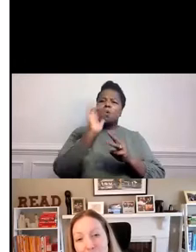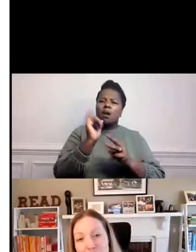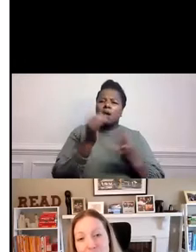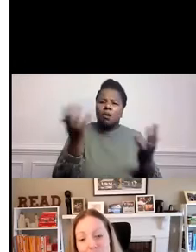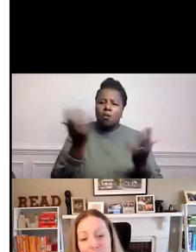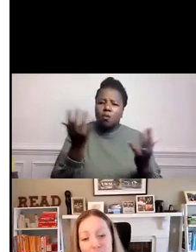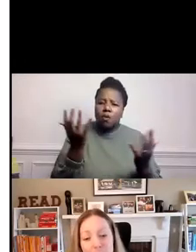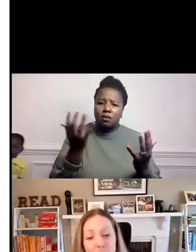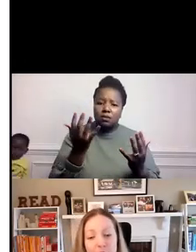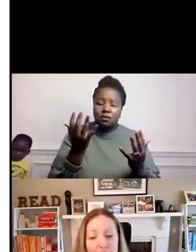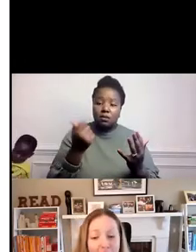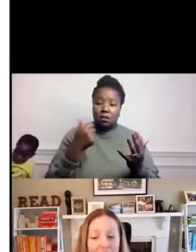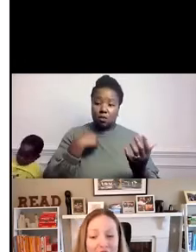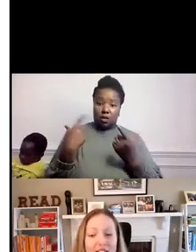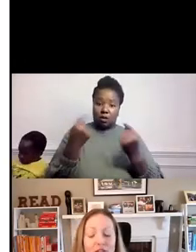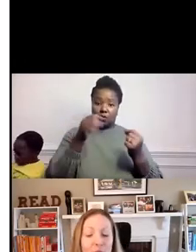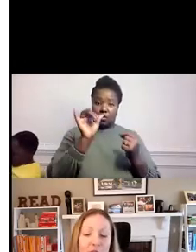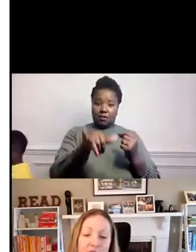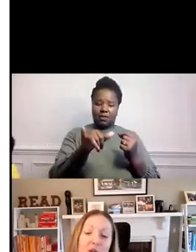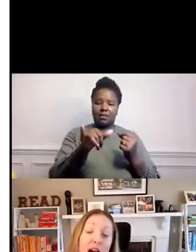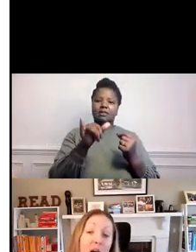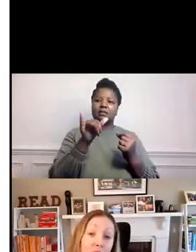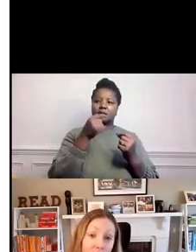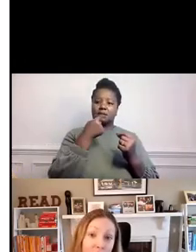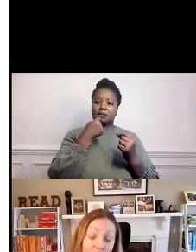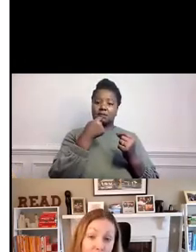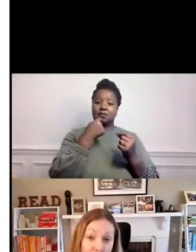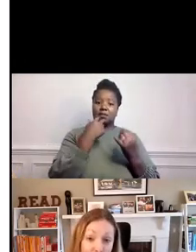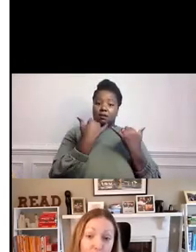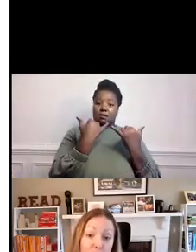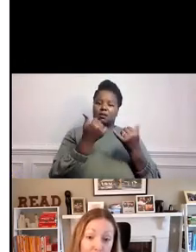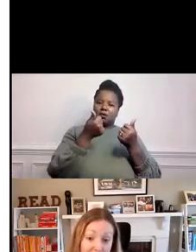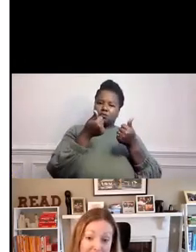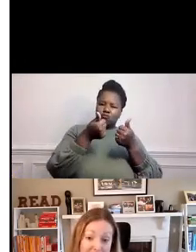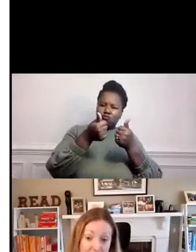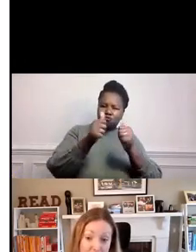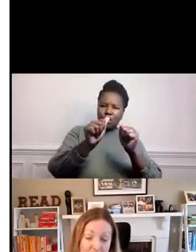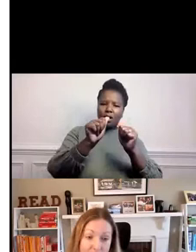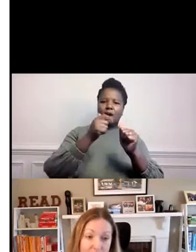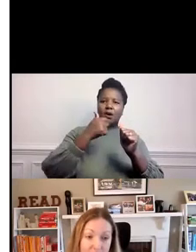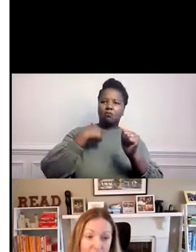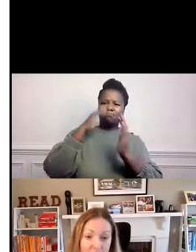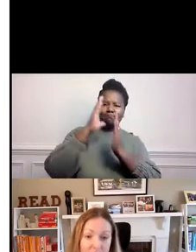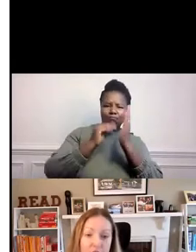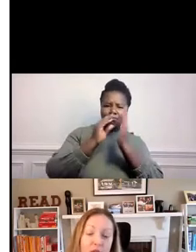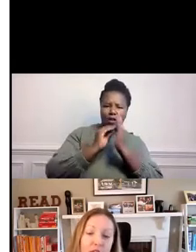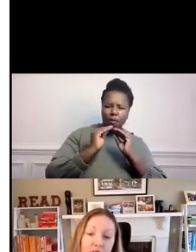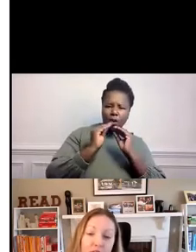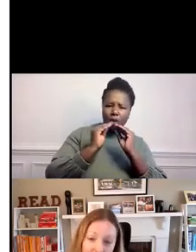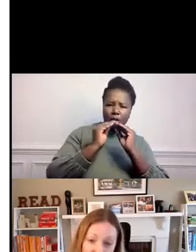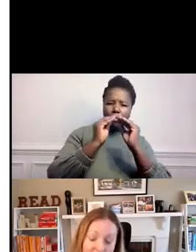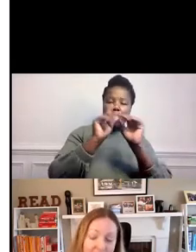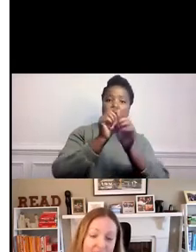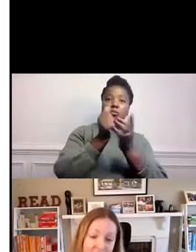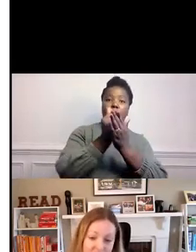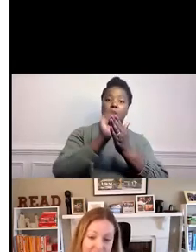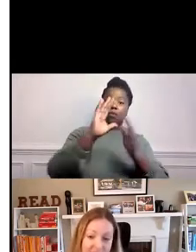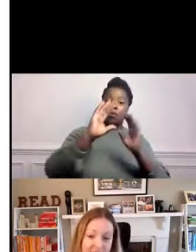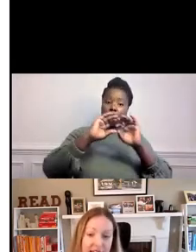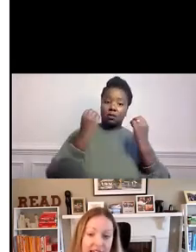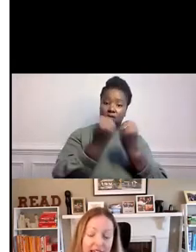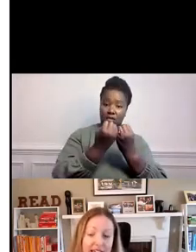doing this, we hope to be both provocative but also helpful for your organization. So the first